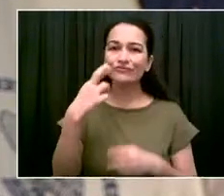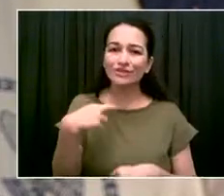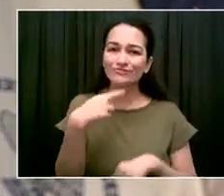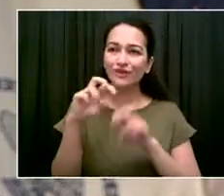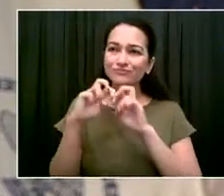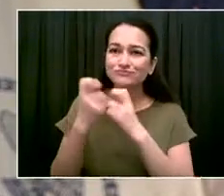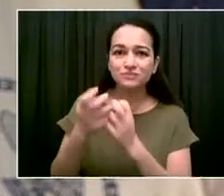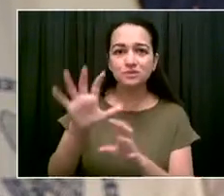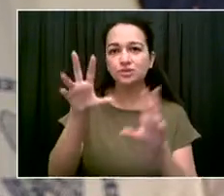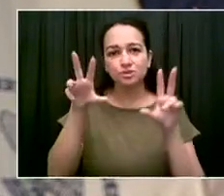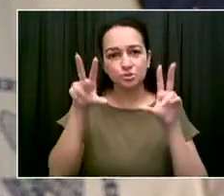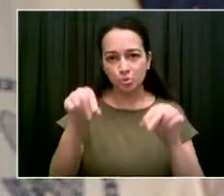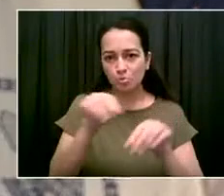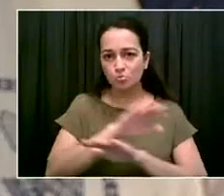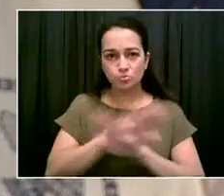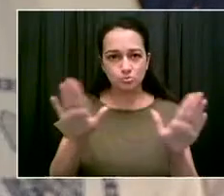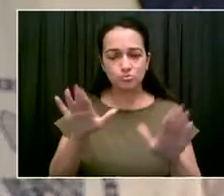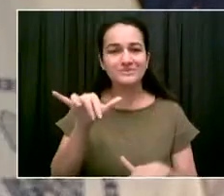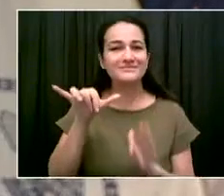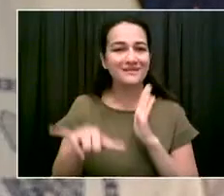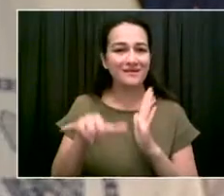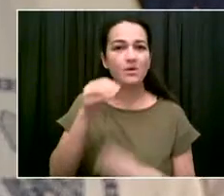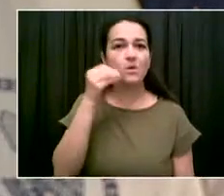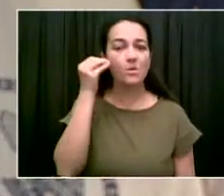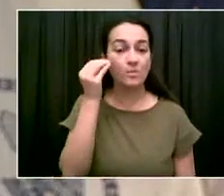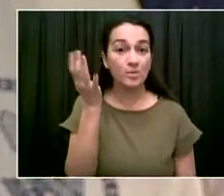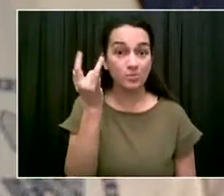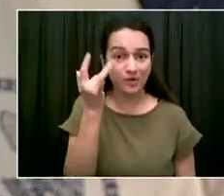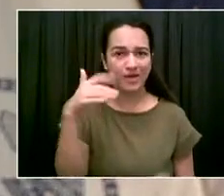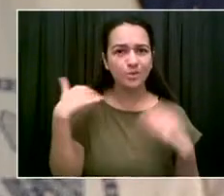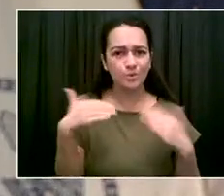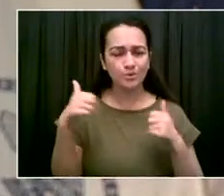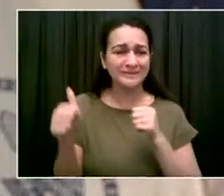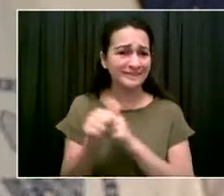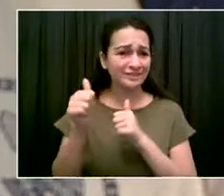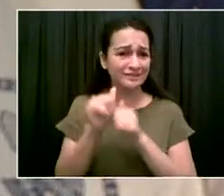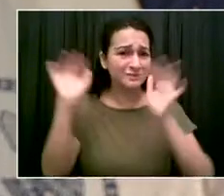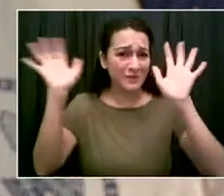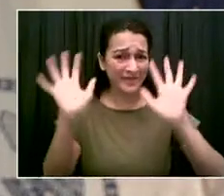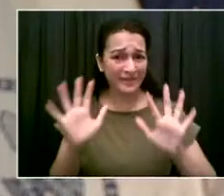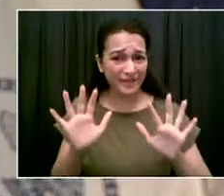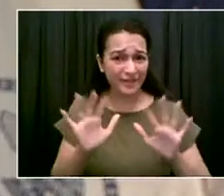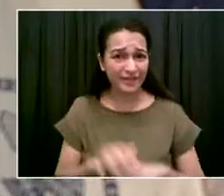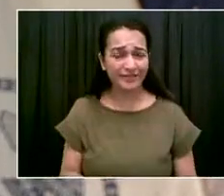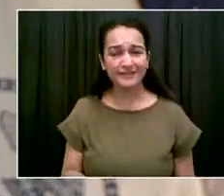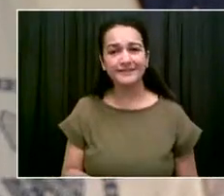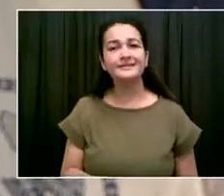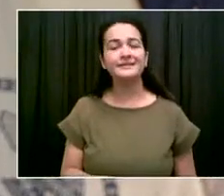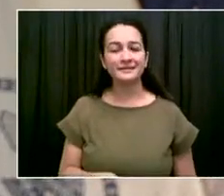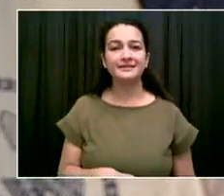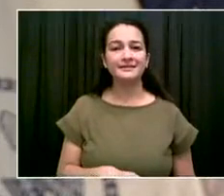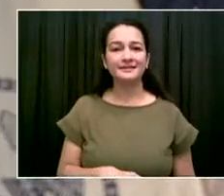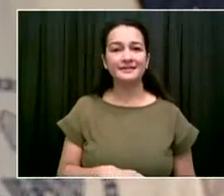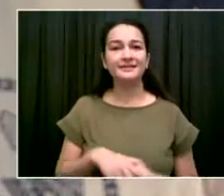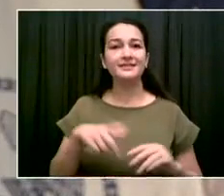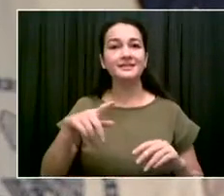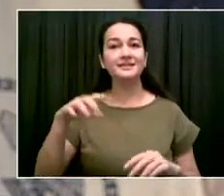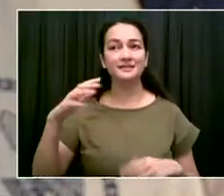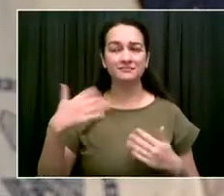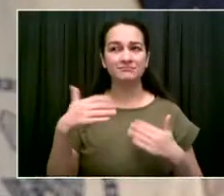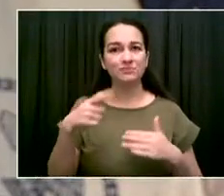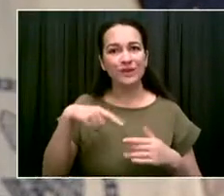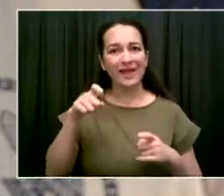Look, we have our situation room up and running at emergency management. Again, we expect constant updates,